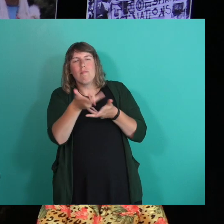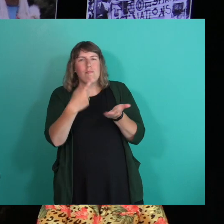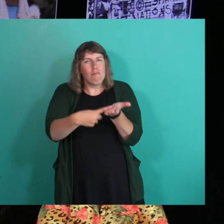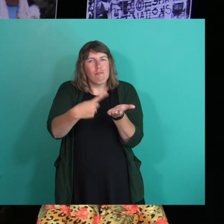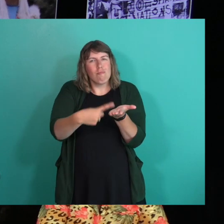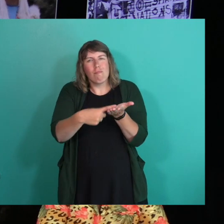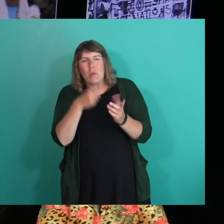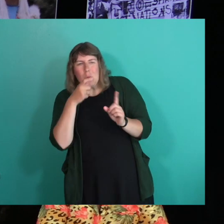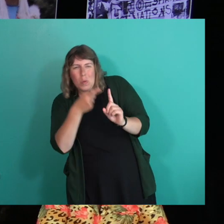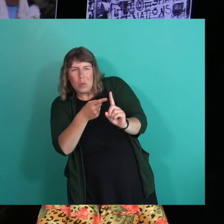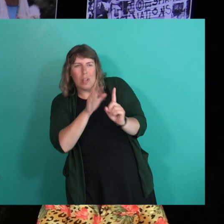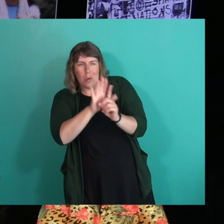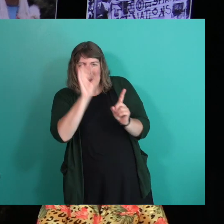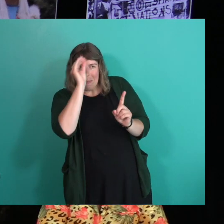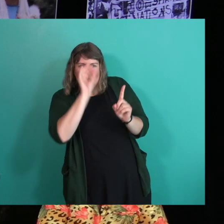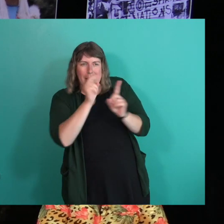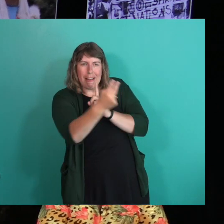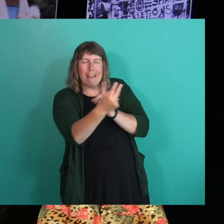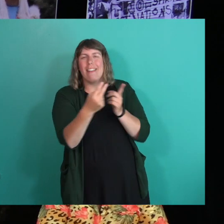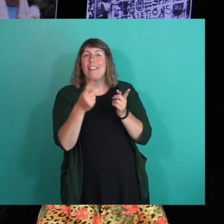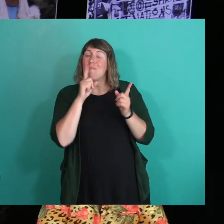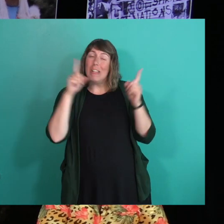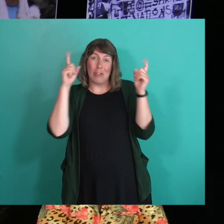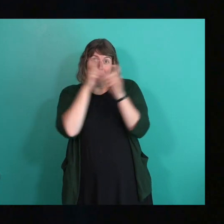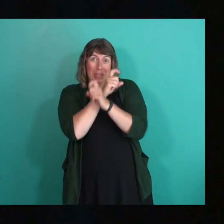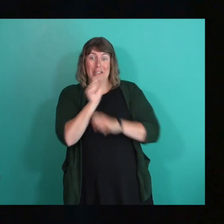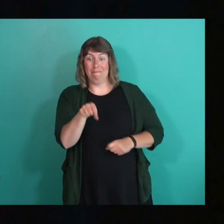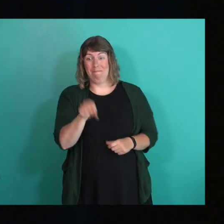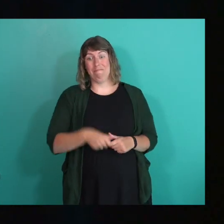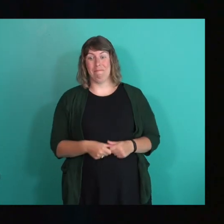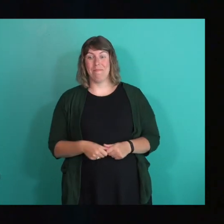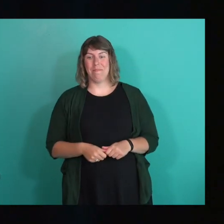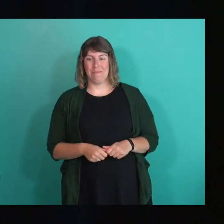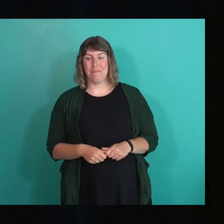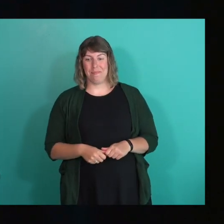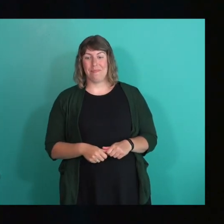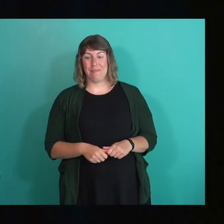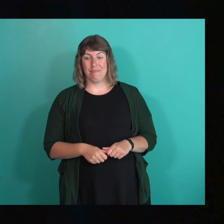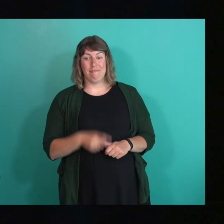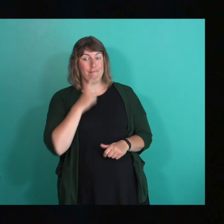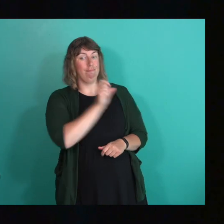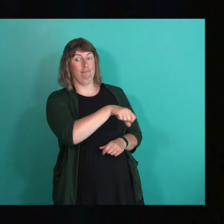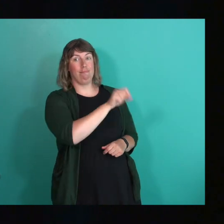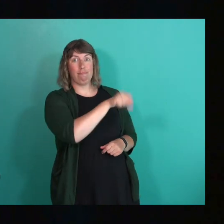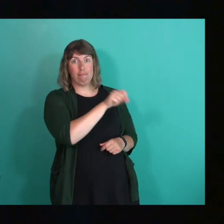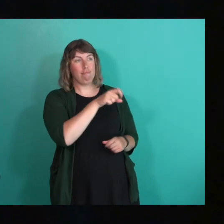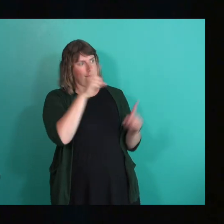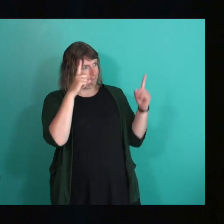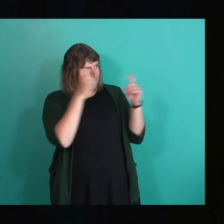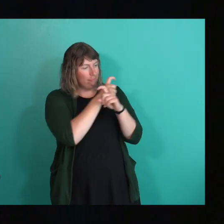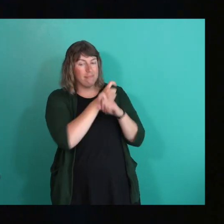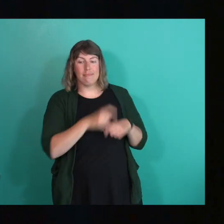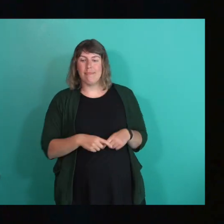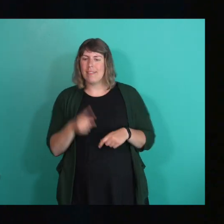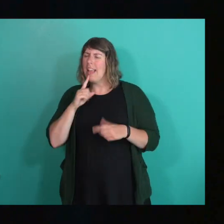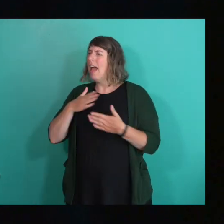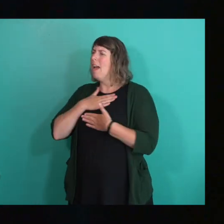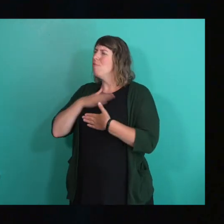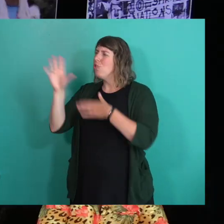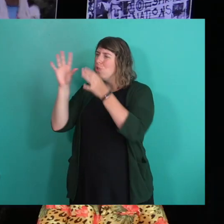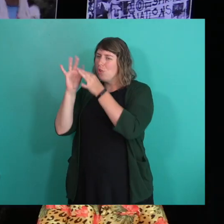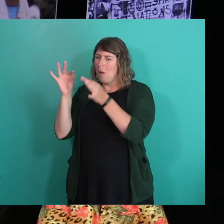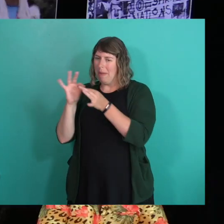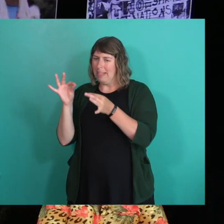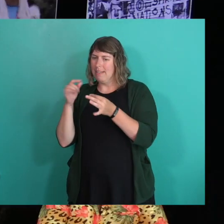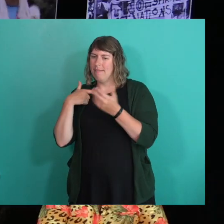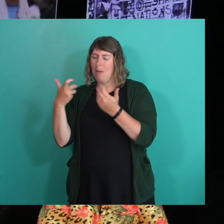and who's got their opinions. So, yeah, it's complicated. It certainly is. I appreciate you bringing that up, Chris. I want